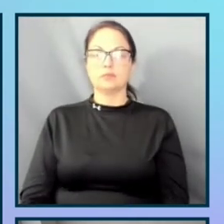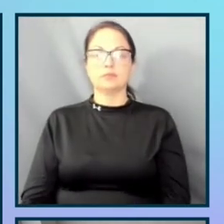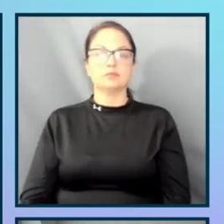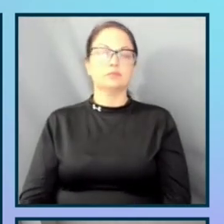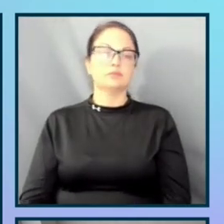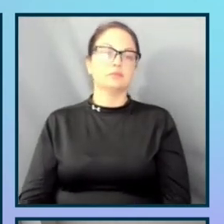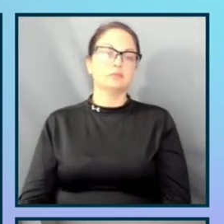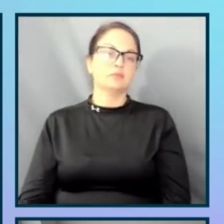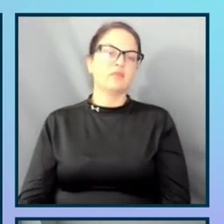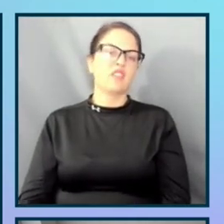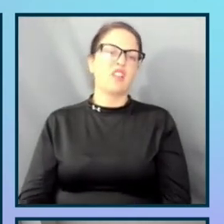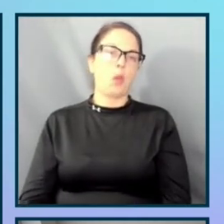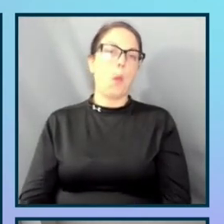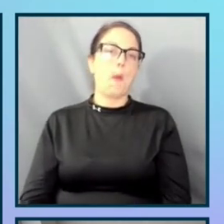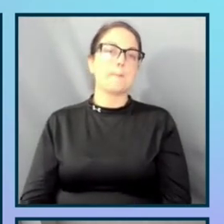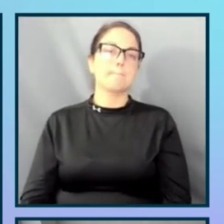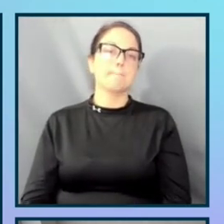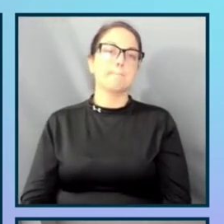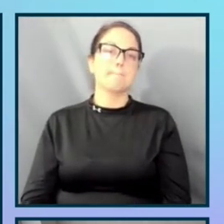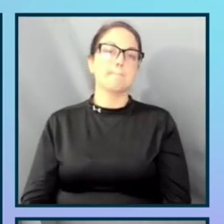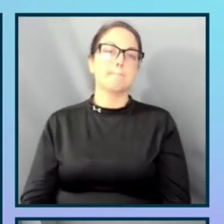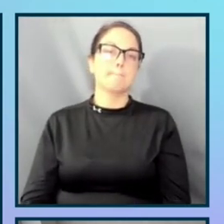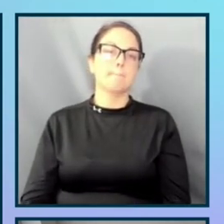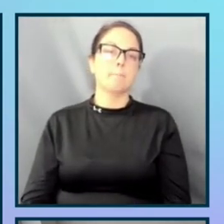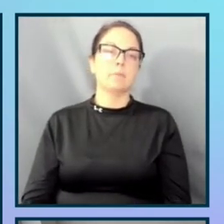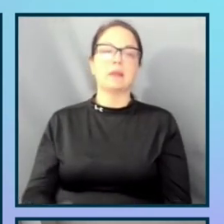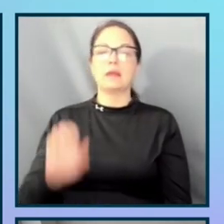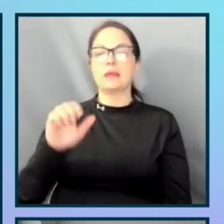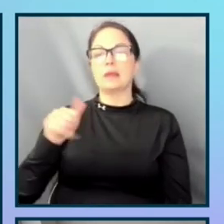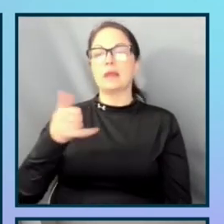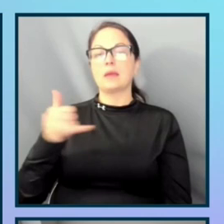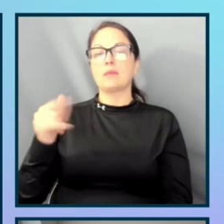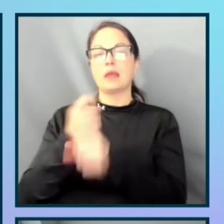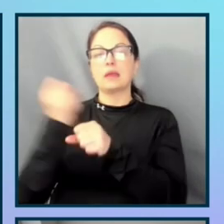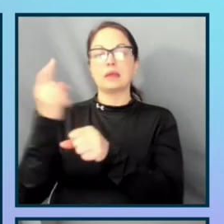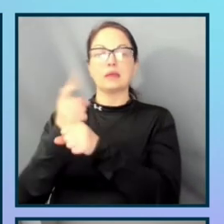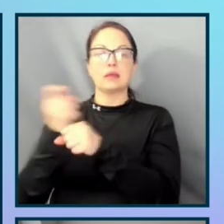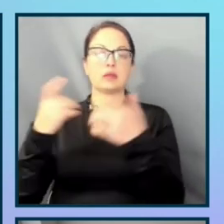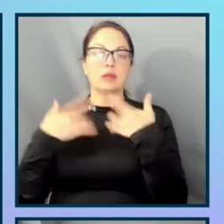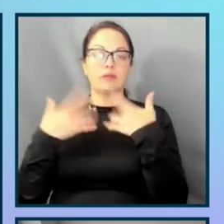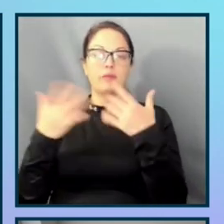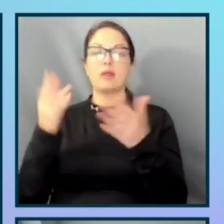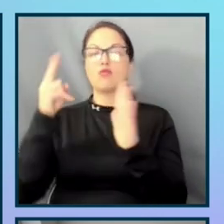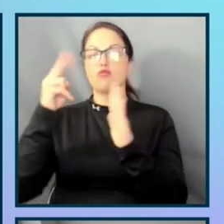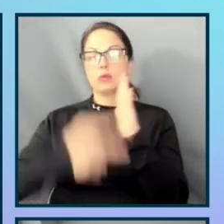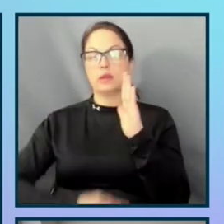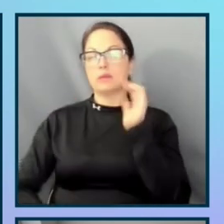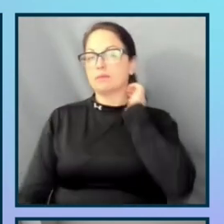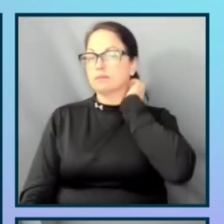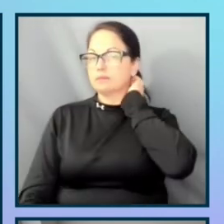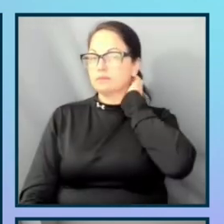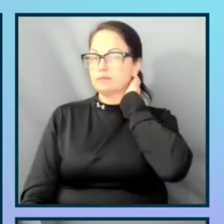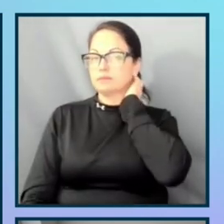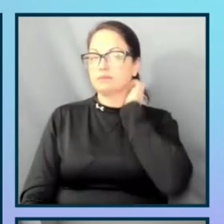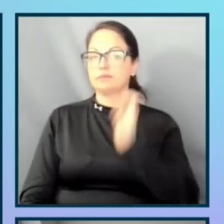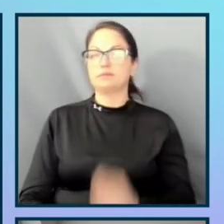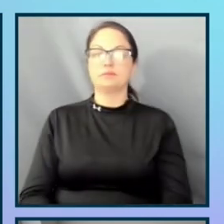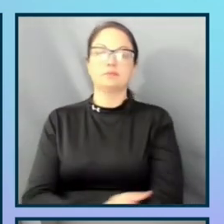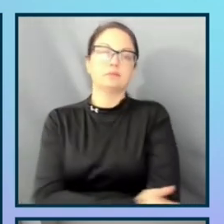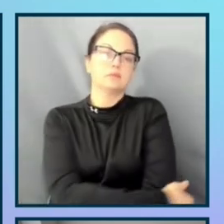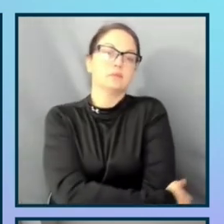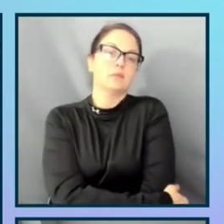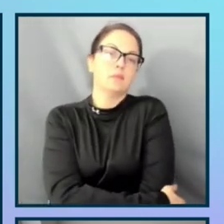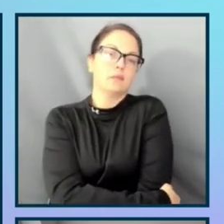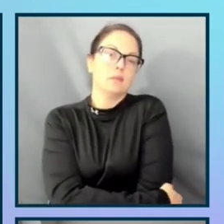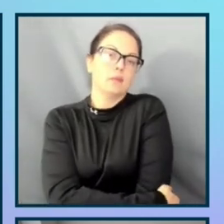For EA Play, which is a yearly event that EA put together, we partnered with our accessibility director to map out